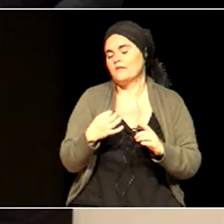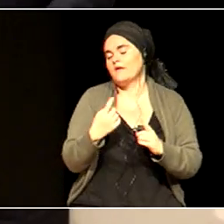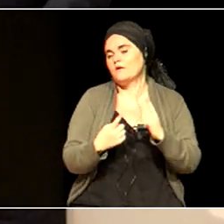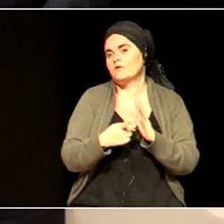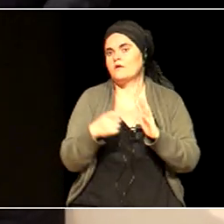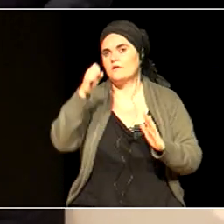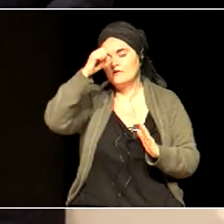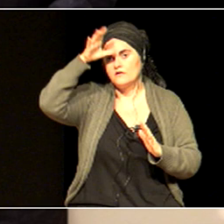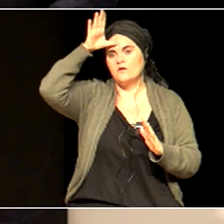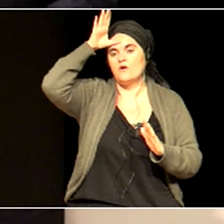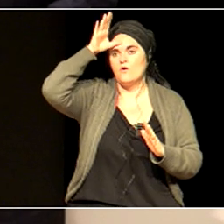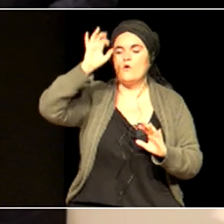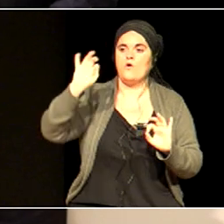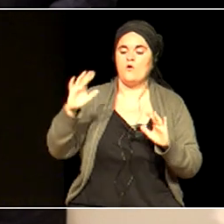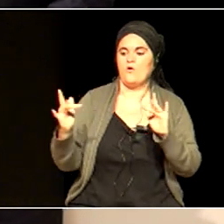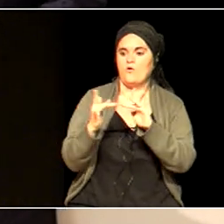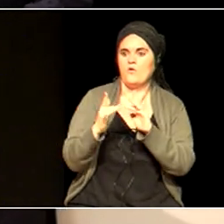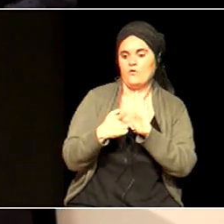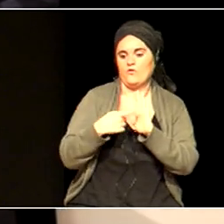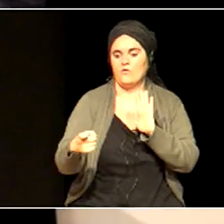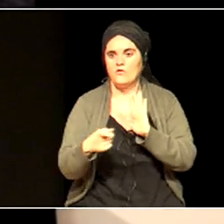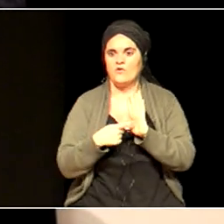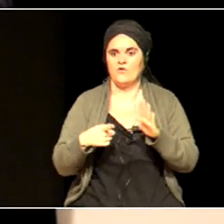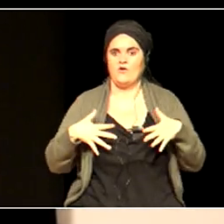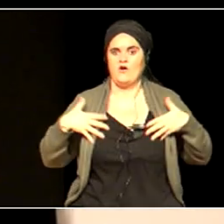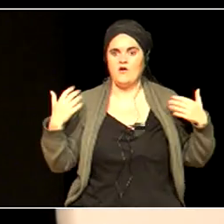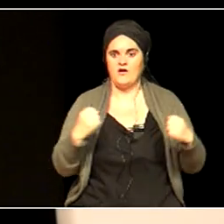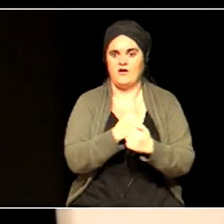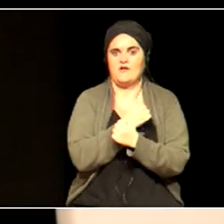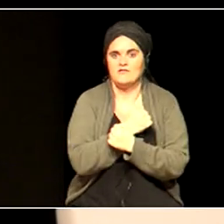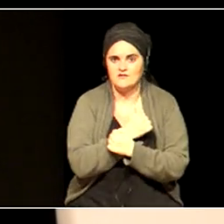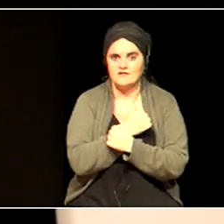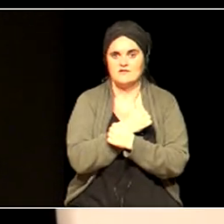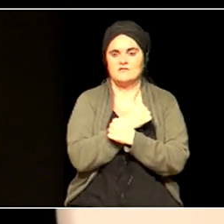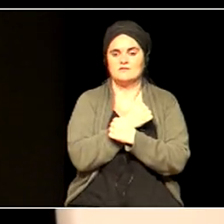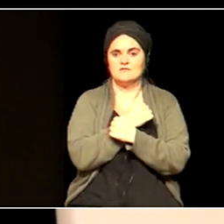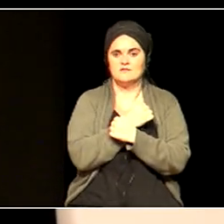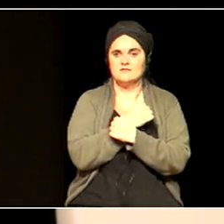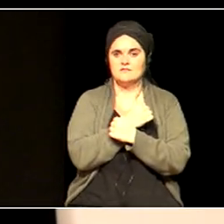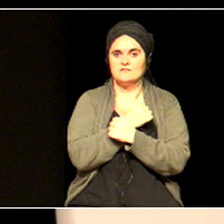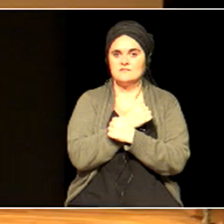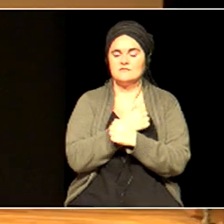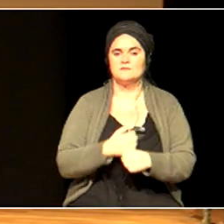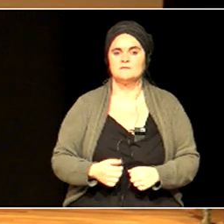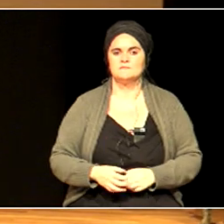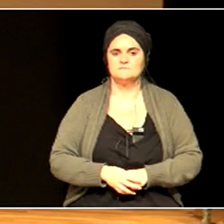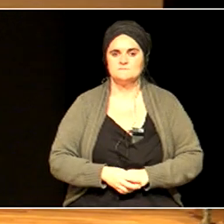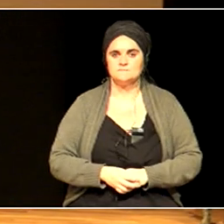and joy and love. So now we have a reduced